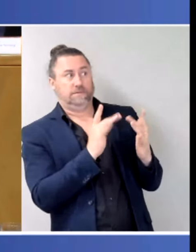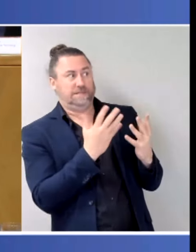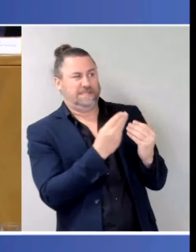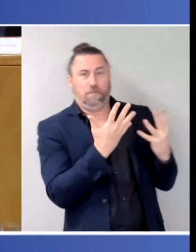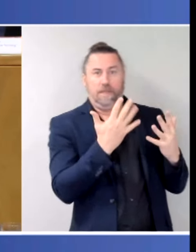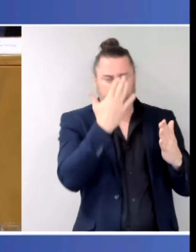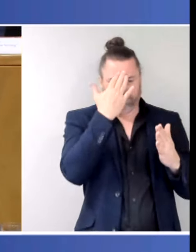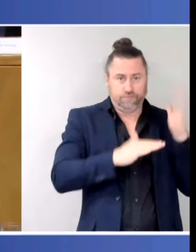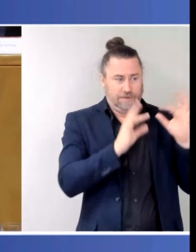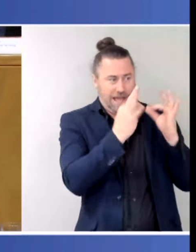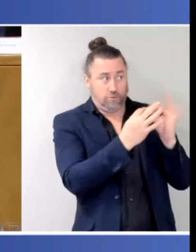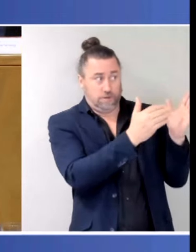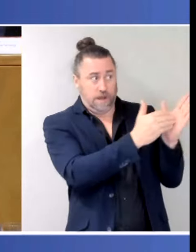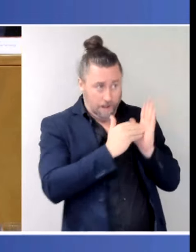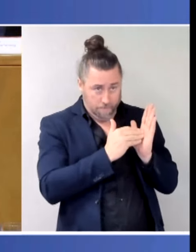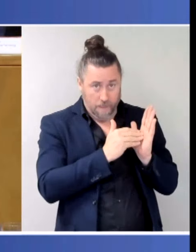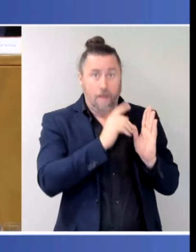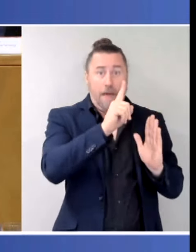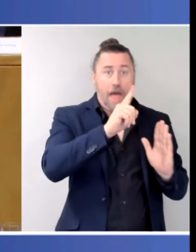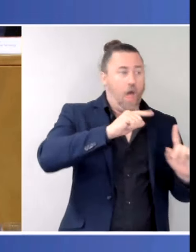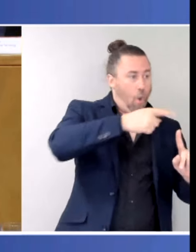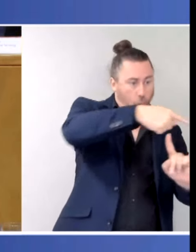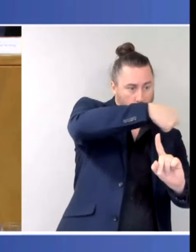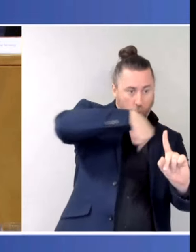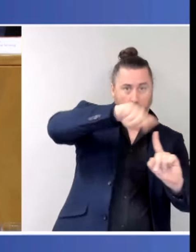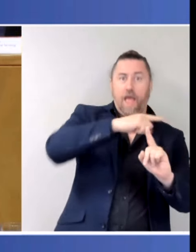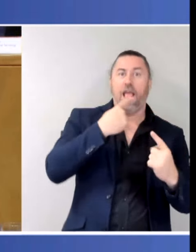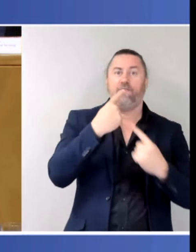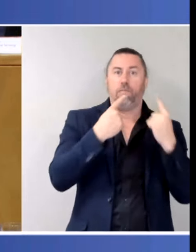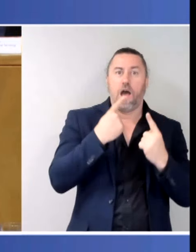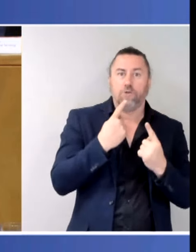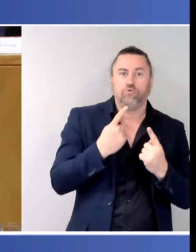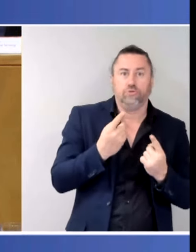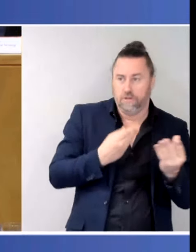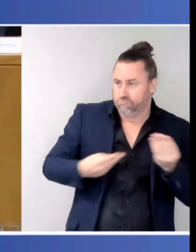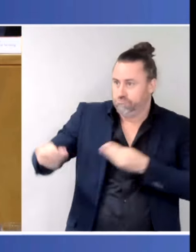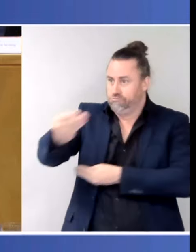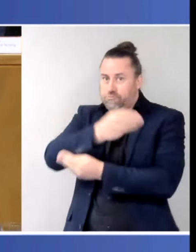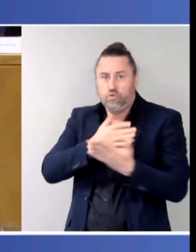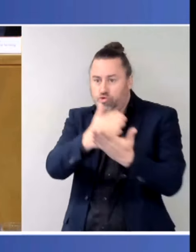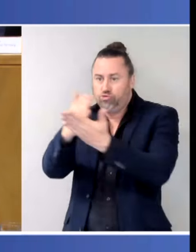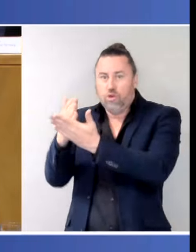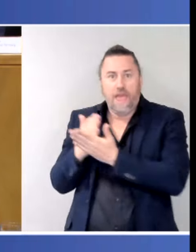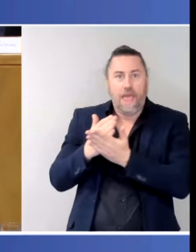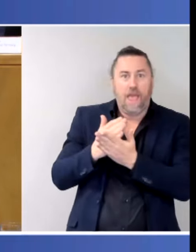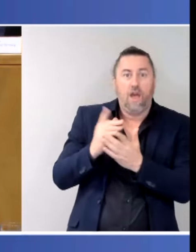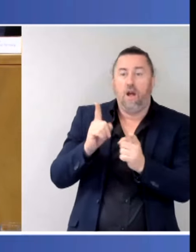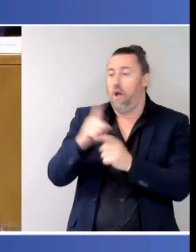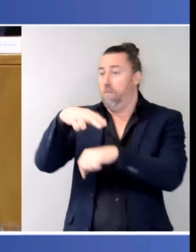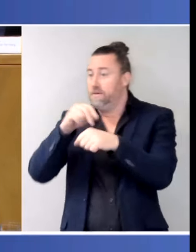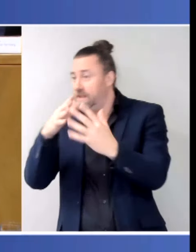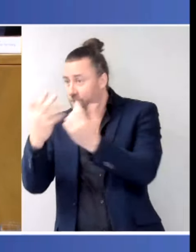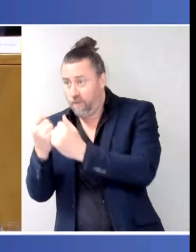But all those agencies share that data about that woman, about her circumstances, and then wrap their arms around them. But also,